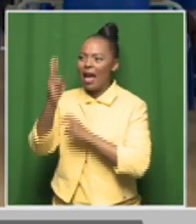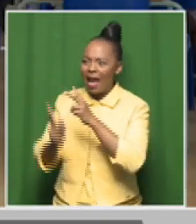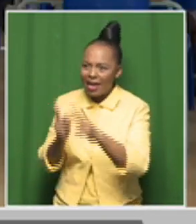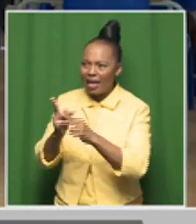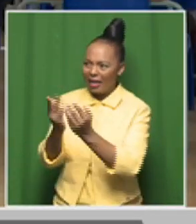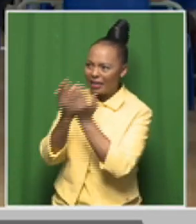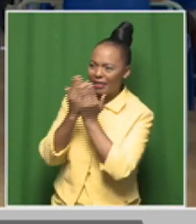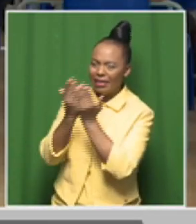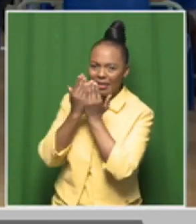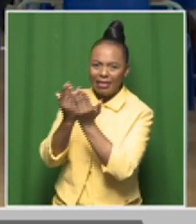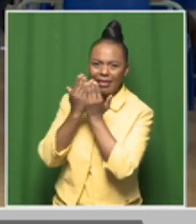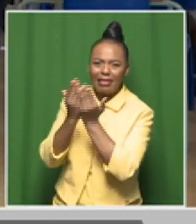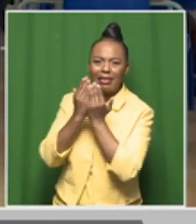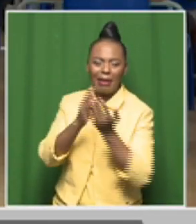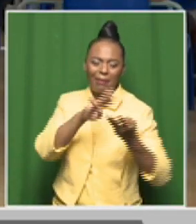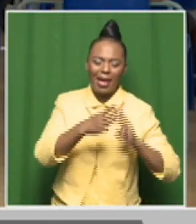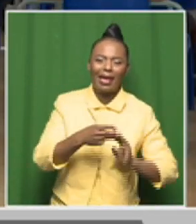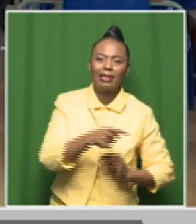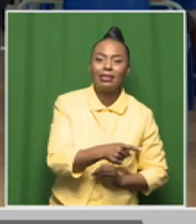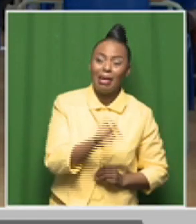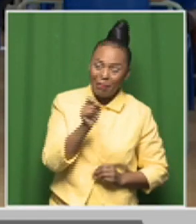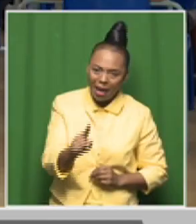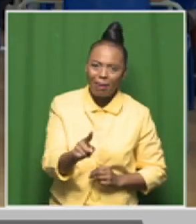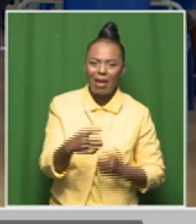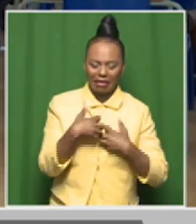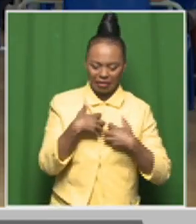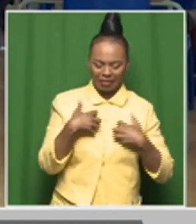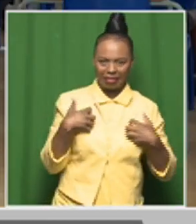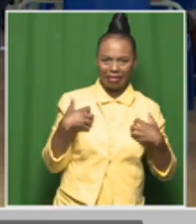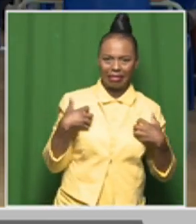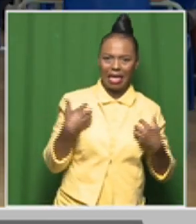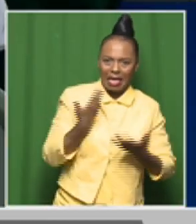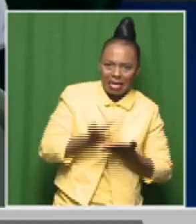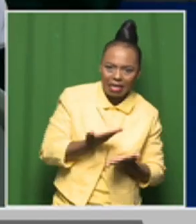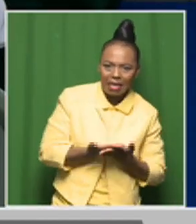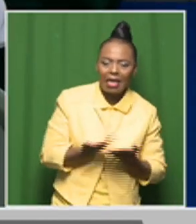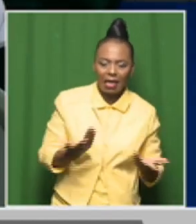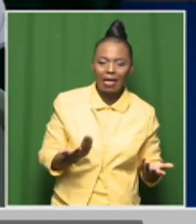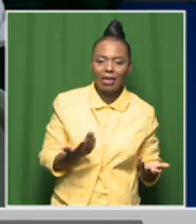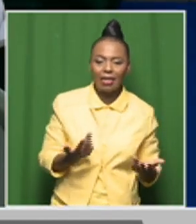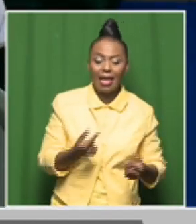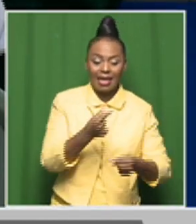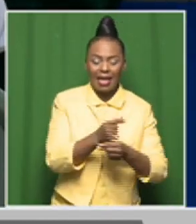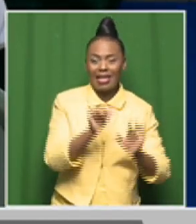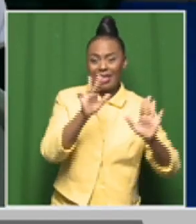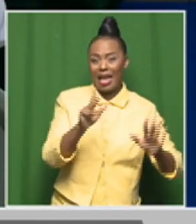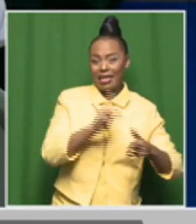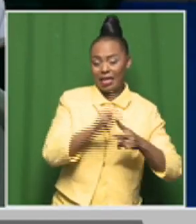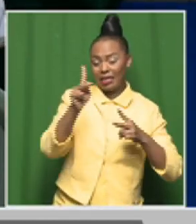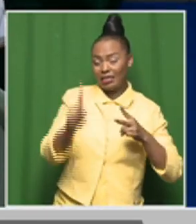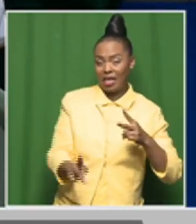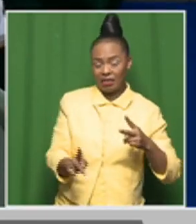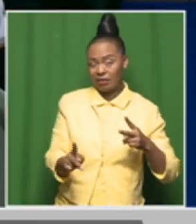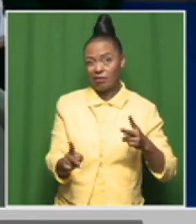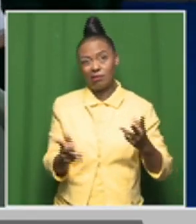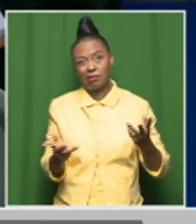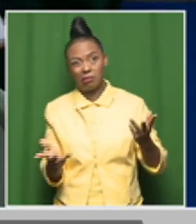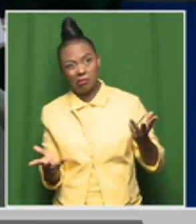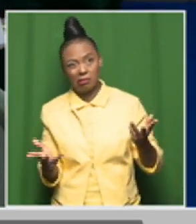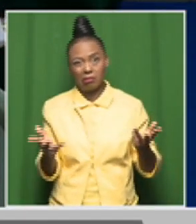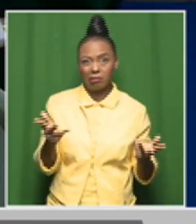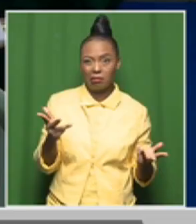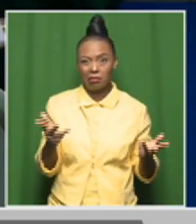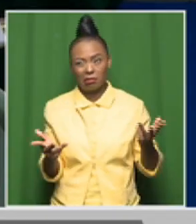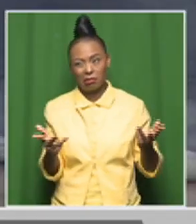which is frustrating for them. So, the grade 9 results, to me, are positive, but